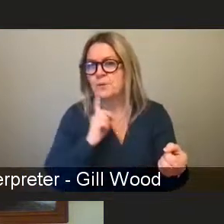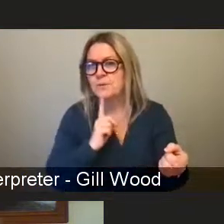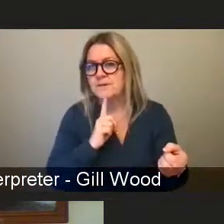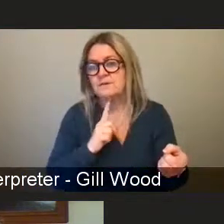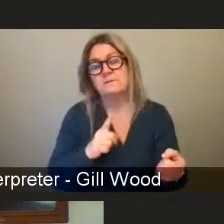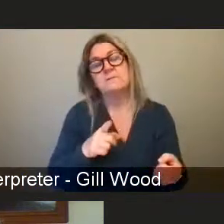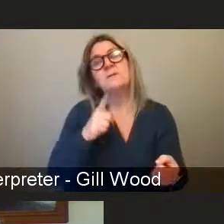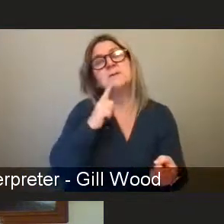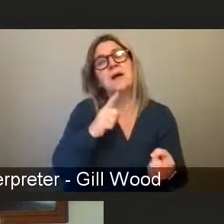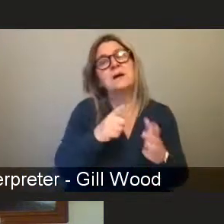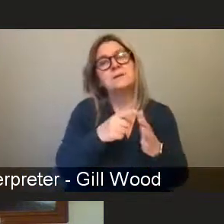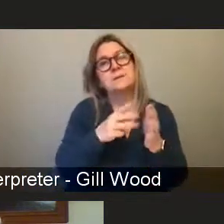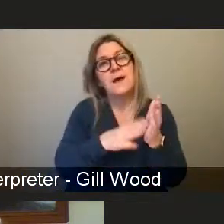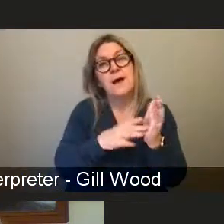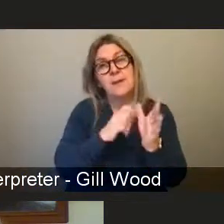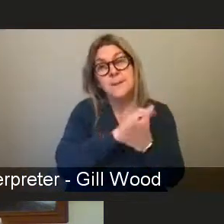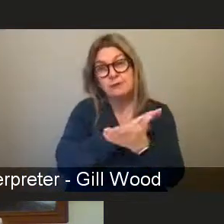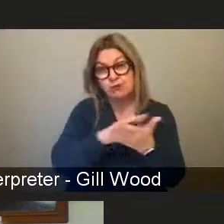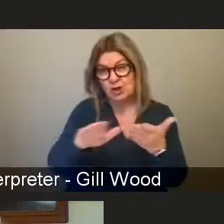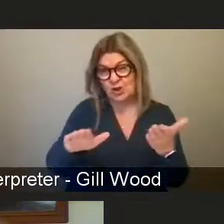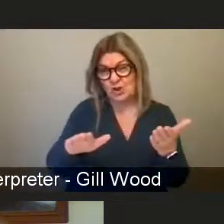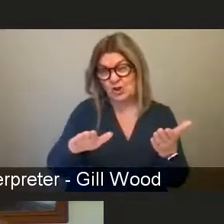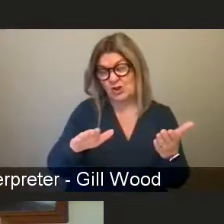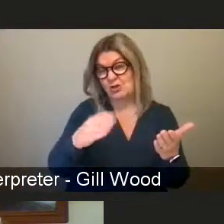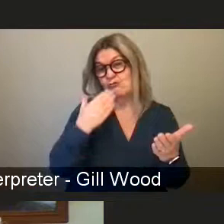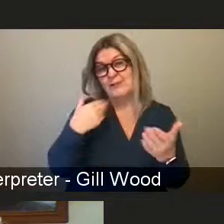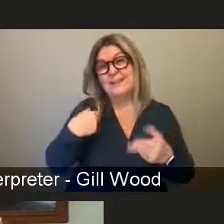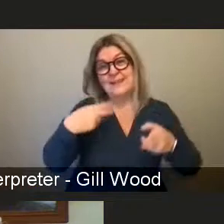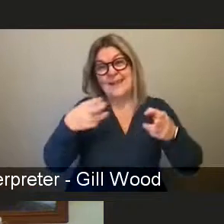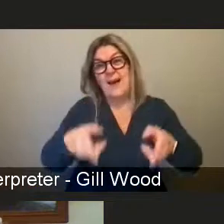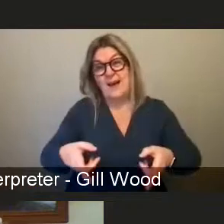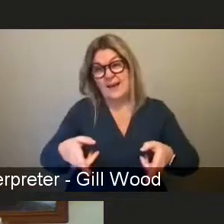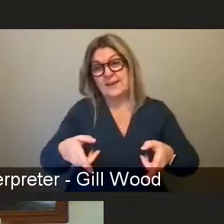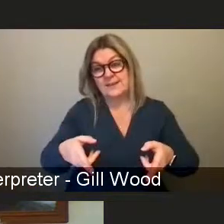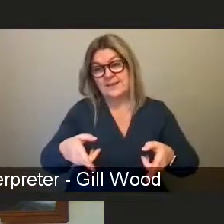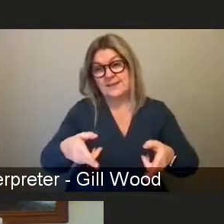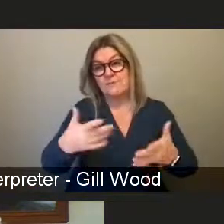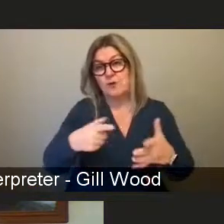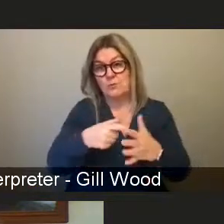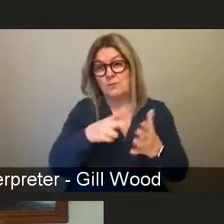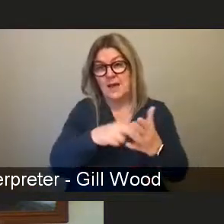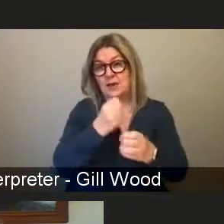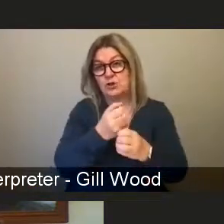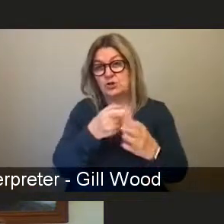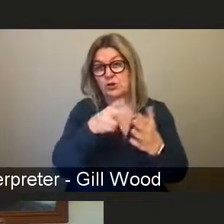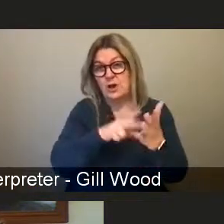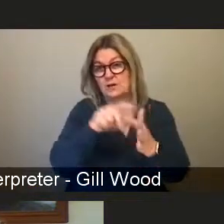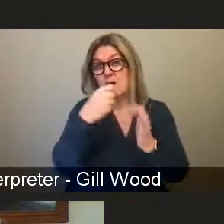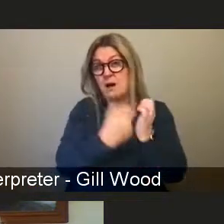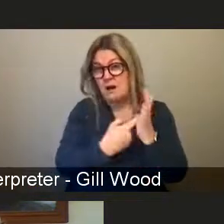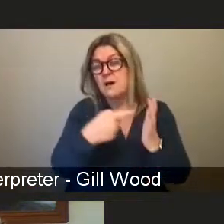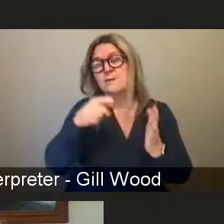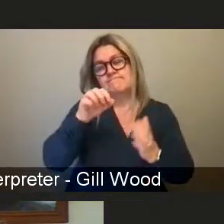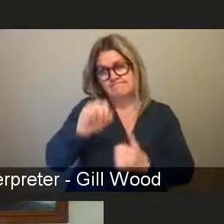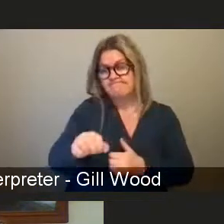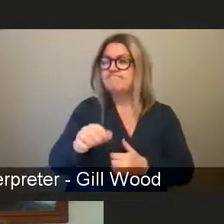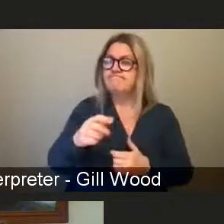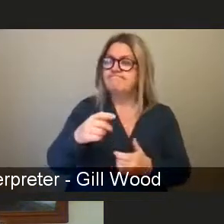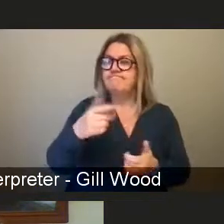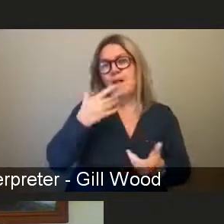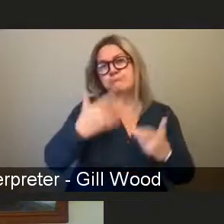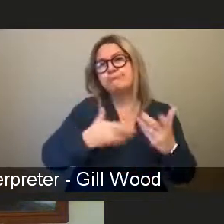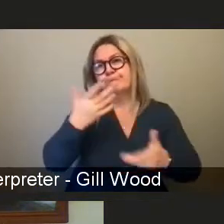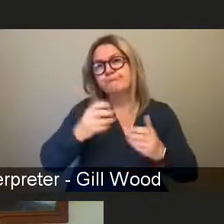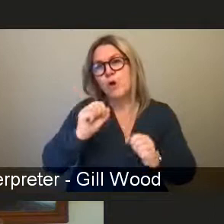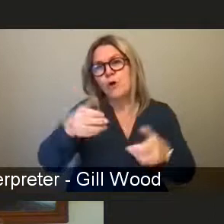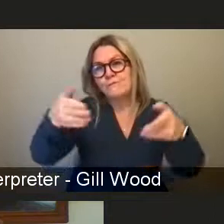Emma Rich is that our job now is to take care of the sisterhood in Scotland, everything that we need to do to make it a place that allows